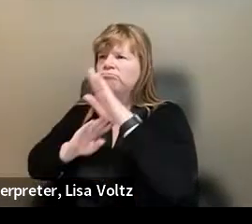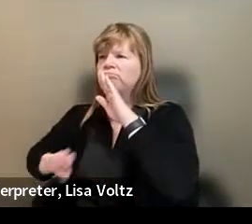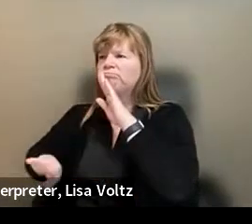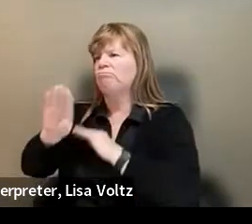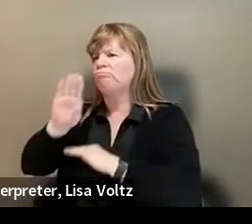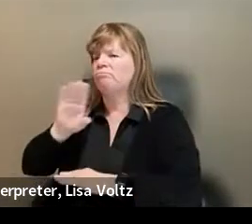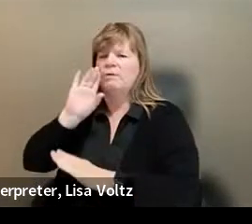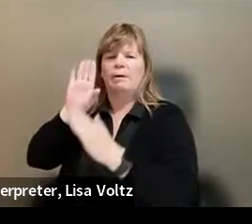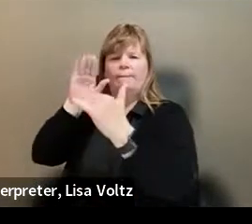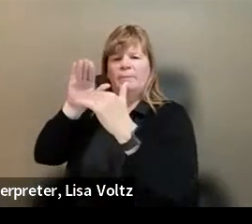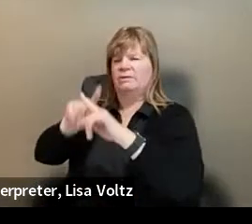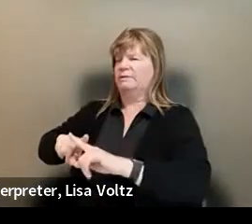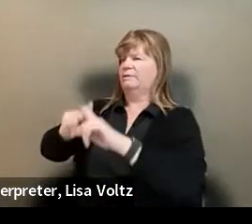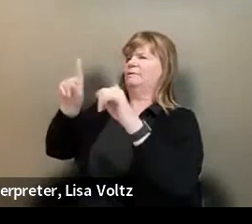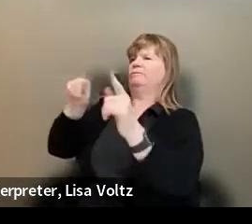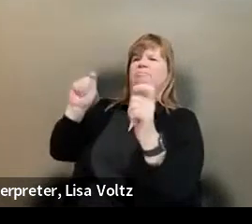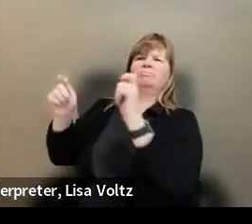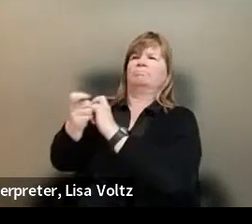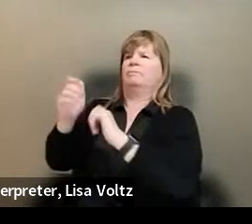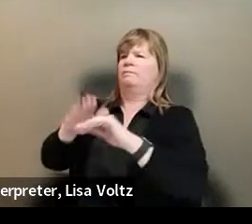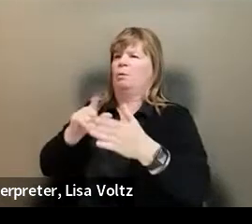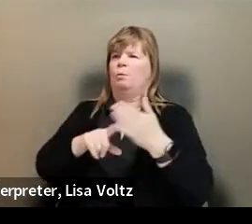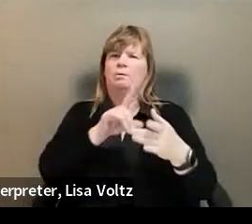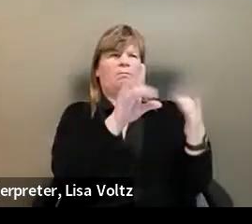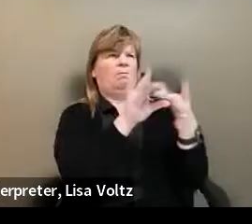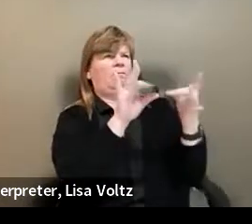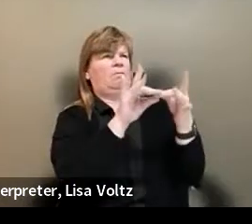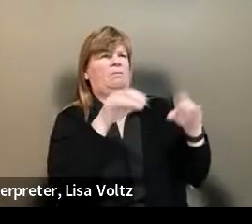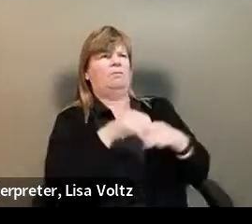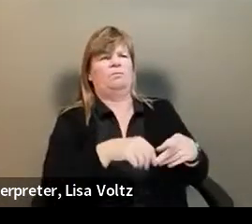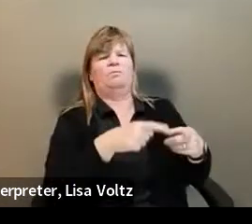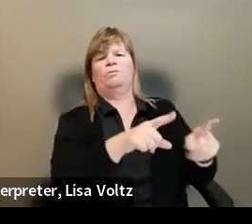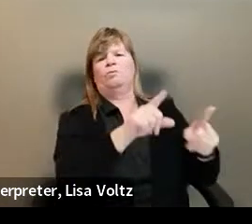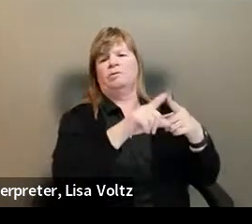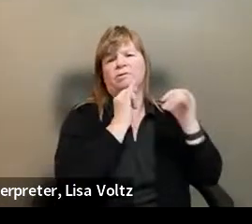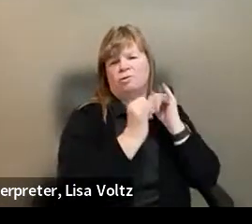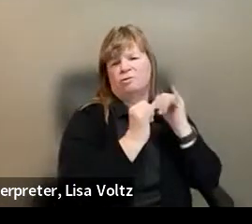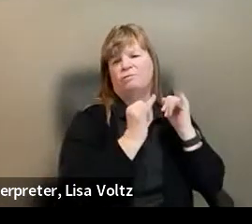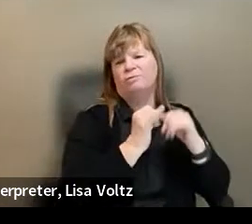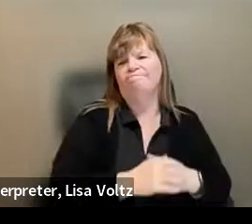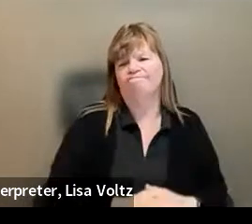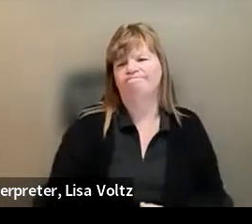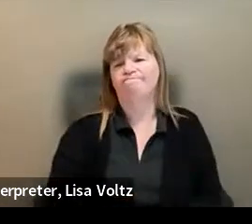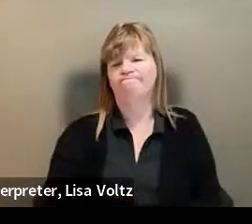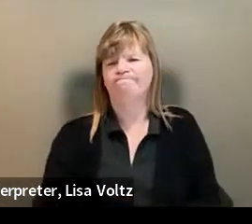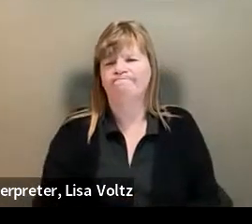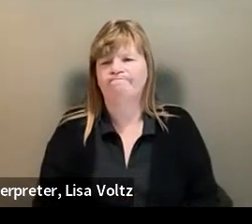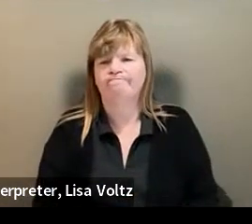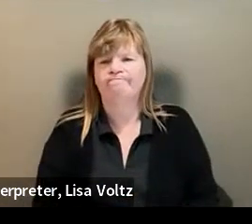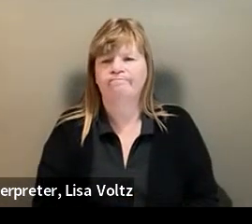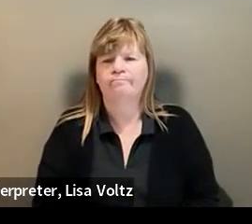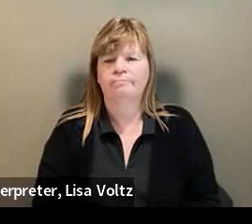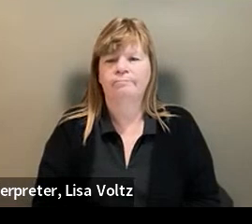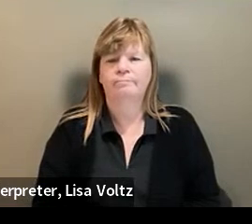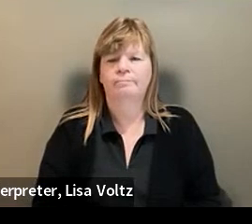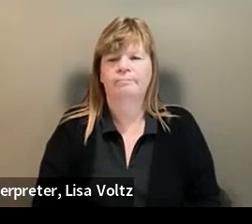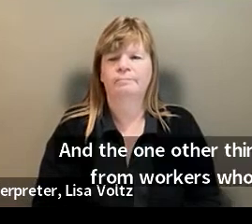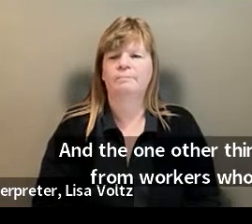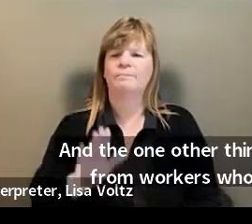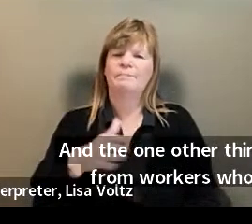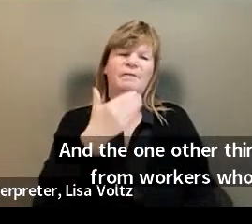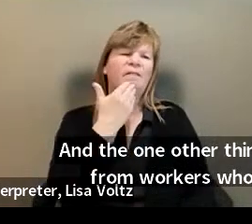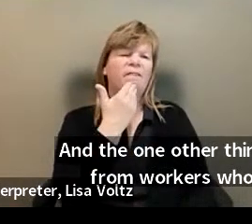is completely different from what was promised in the interview, which, um, obviously is very concerning. Thank you,